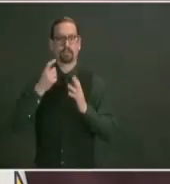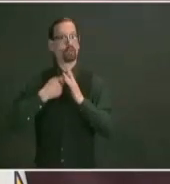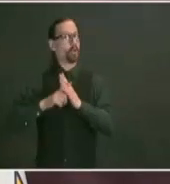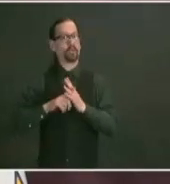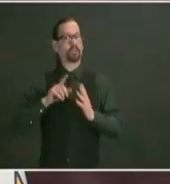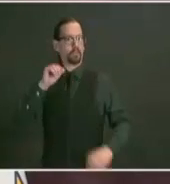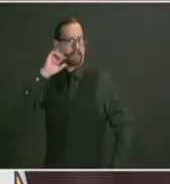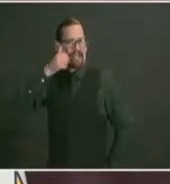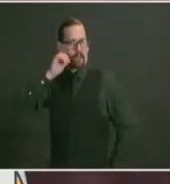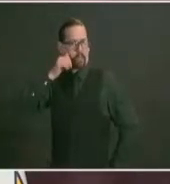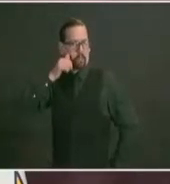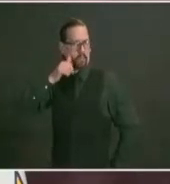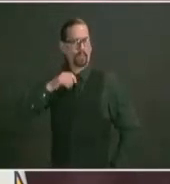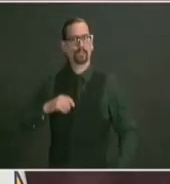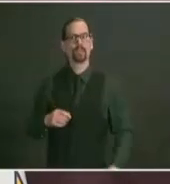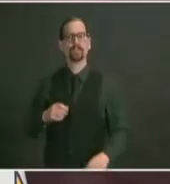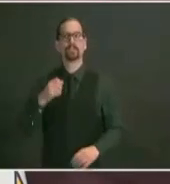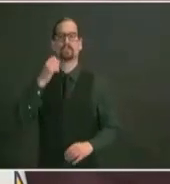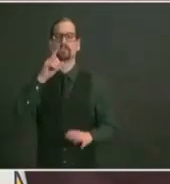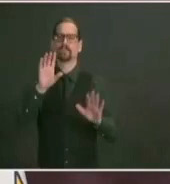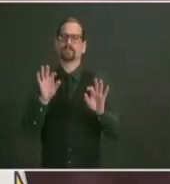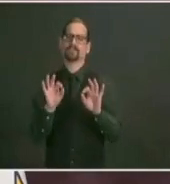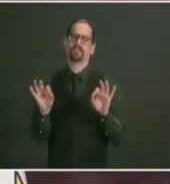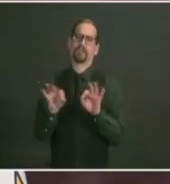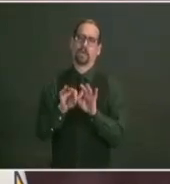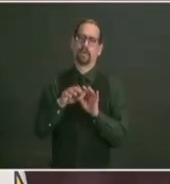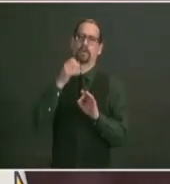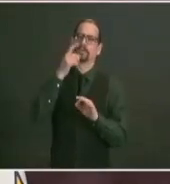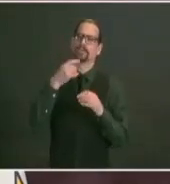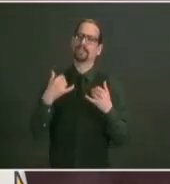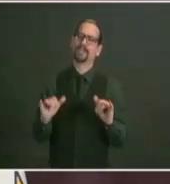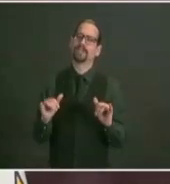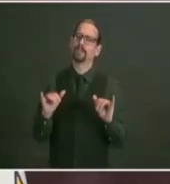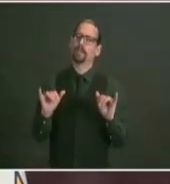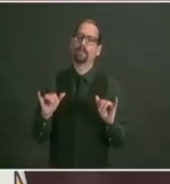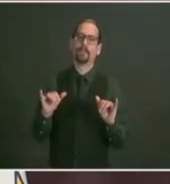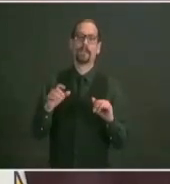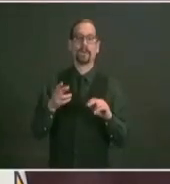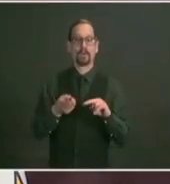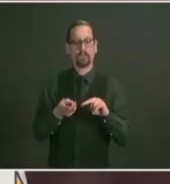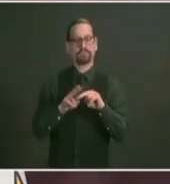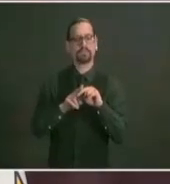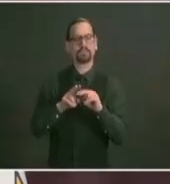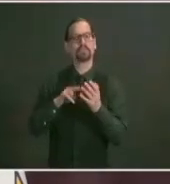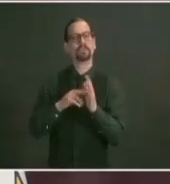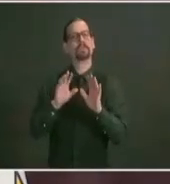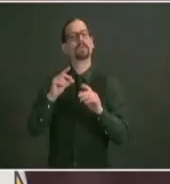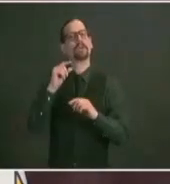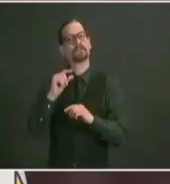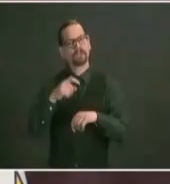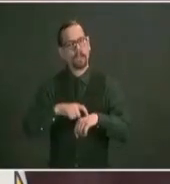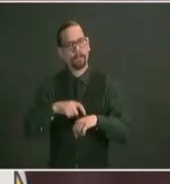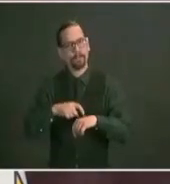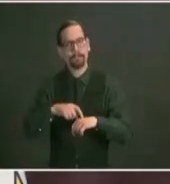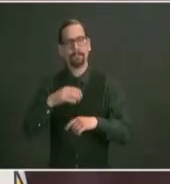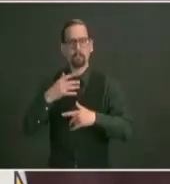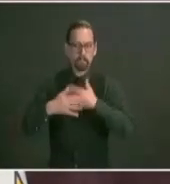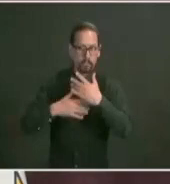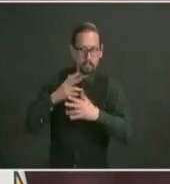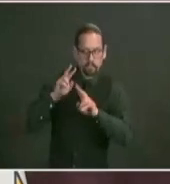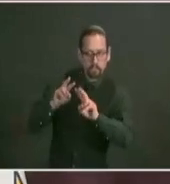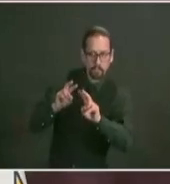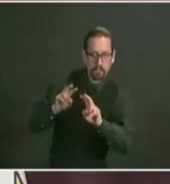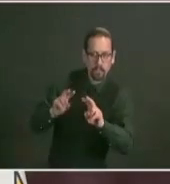that these incremental changes occur because it enables our businesses to survive and indeed begin to thrive